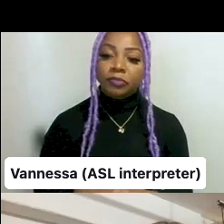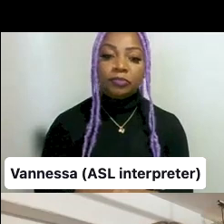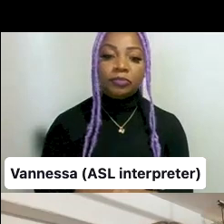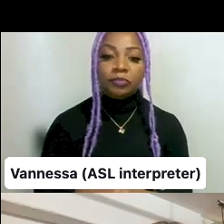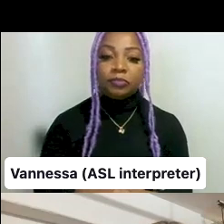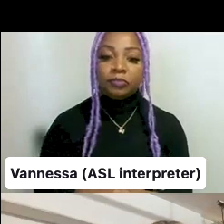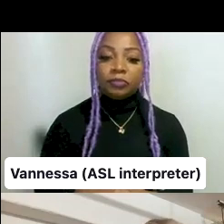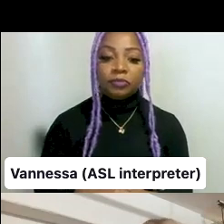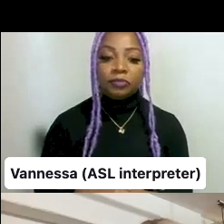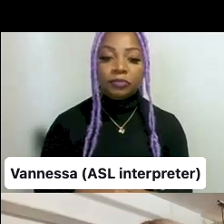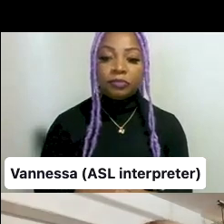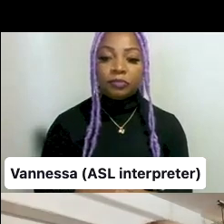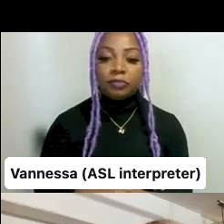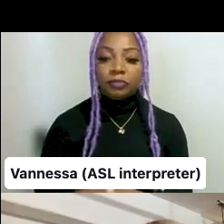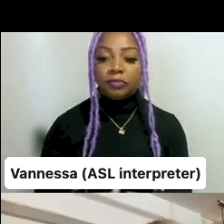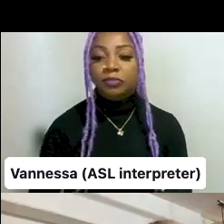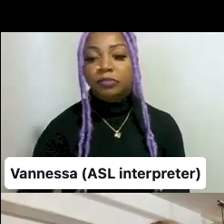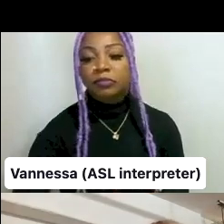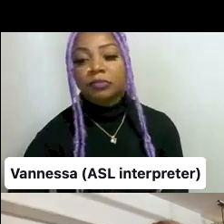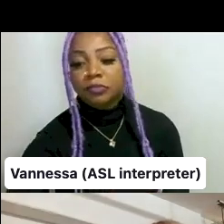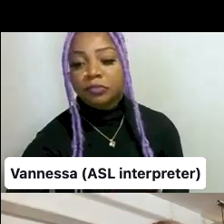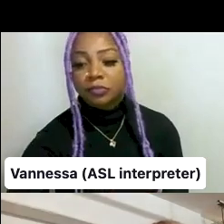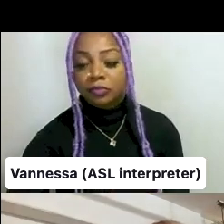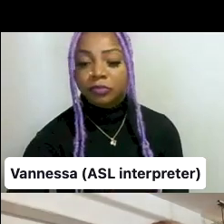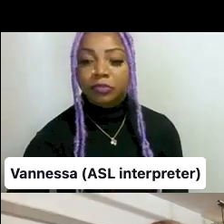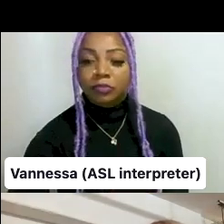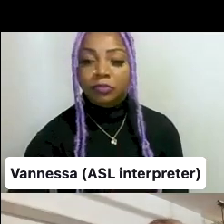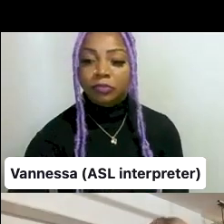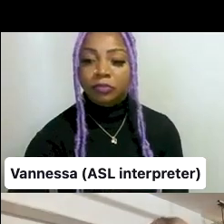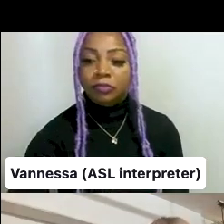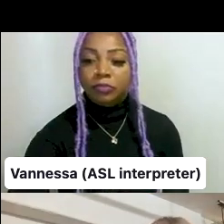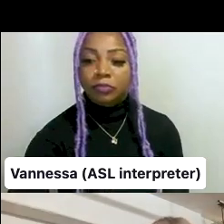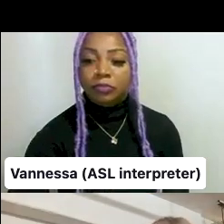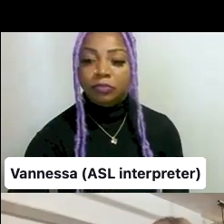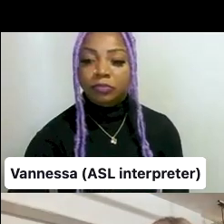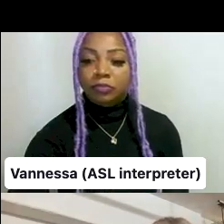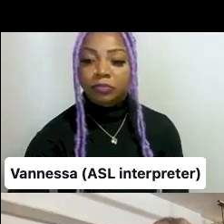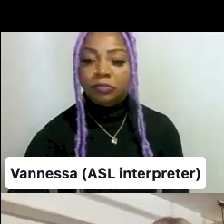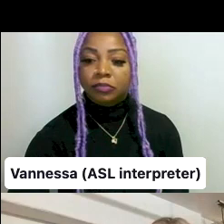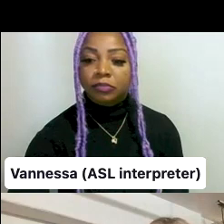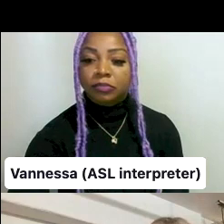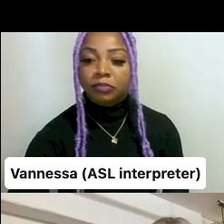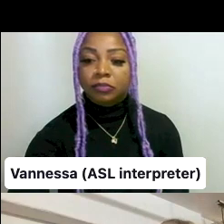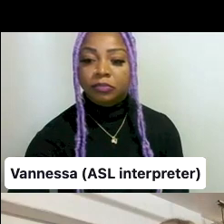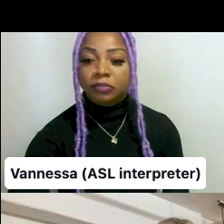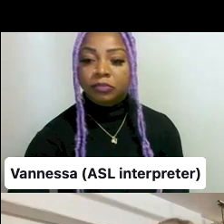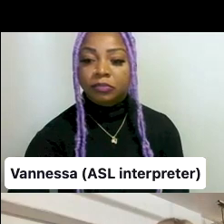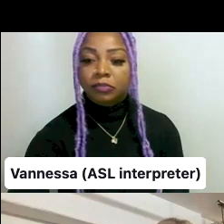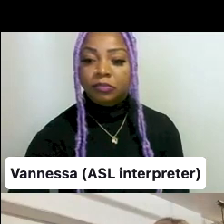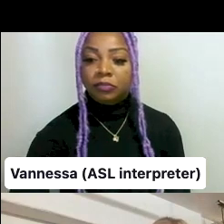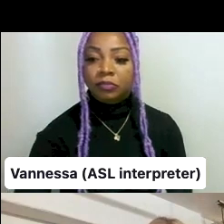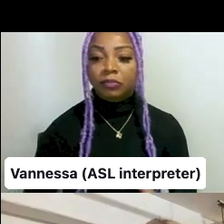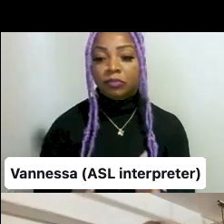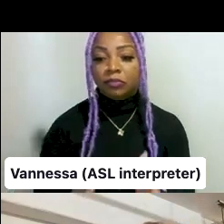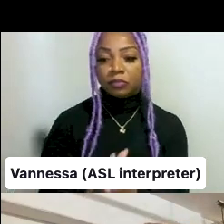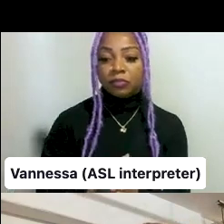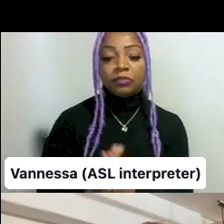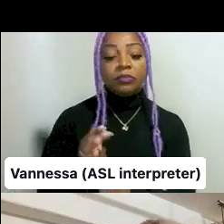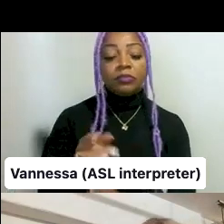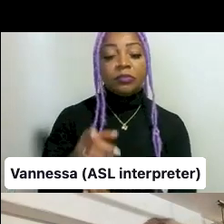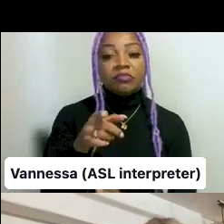I think the common denominator between all the people that we sent the open call to was like, you have a specific